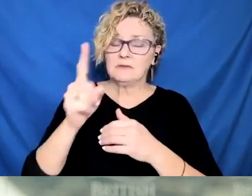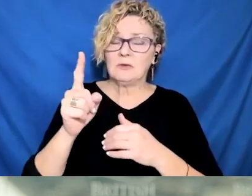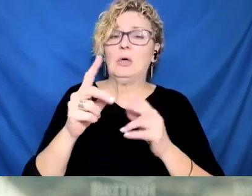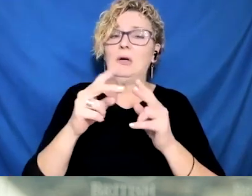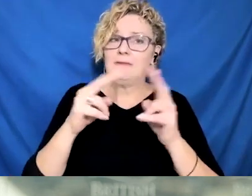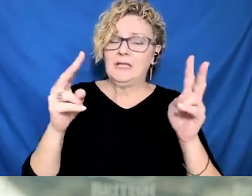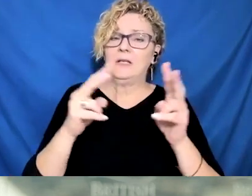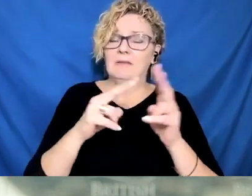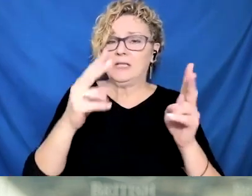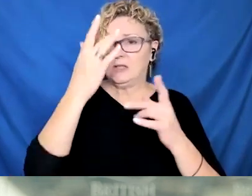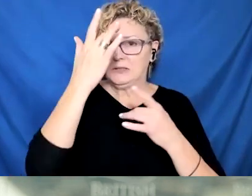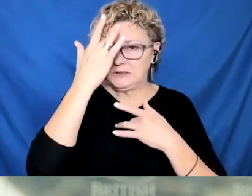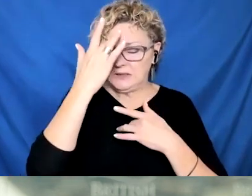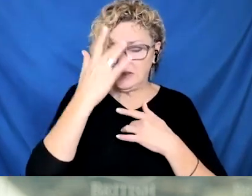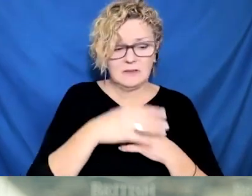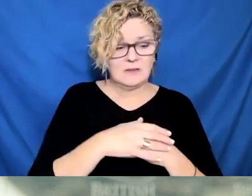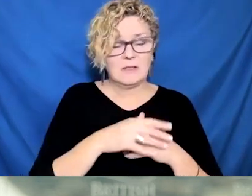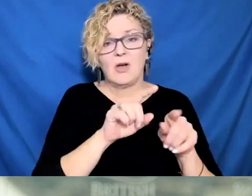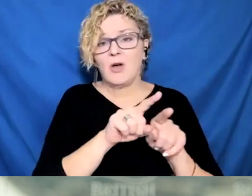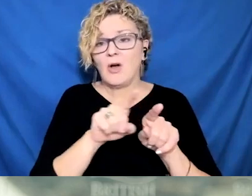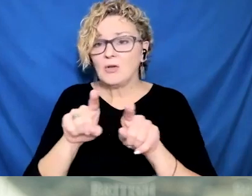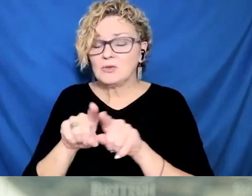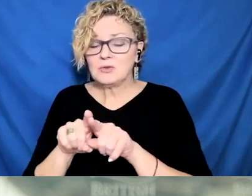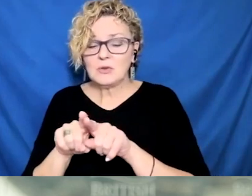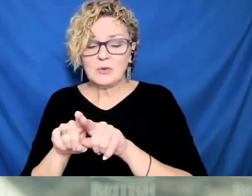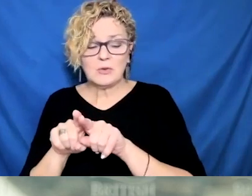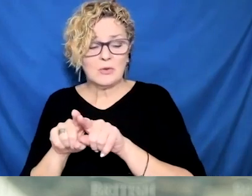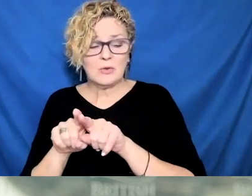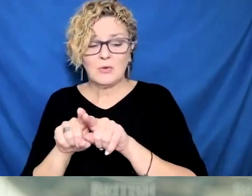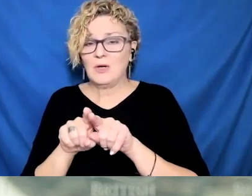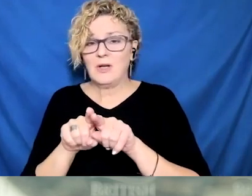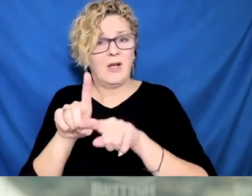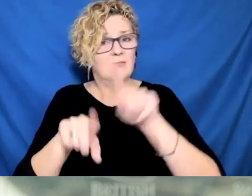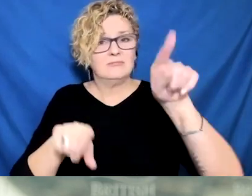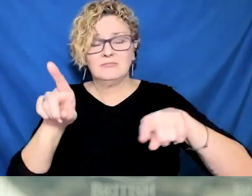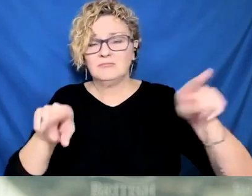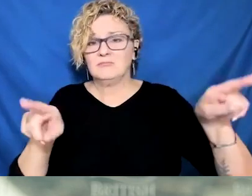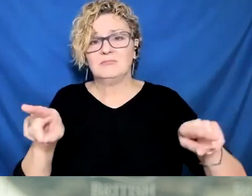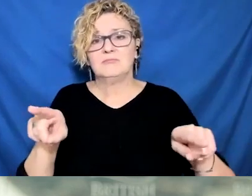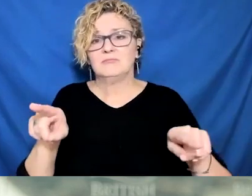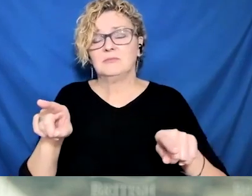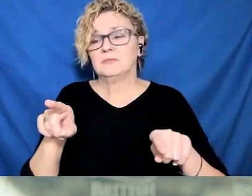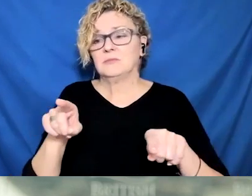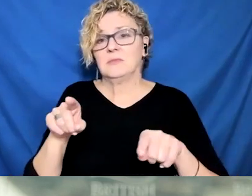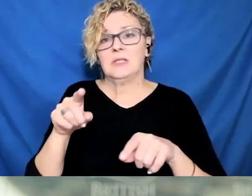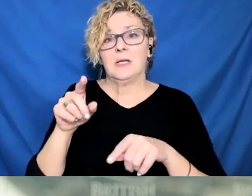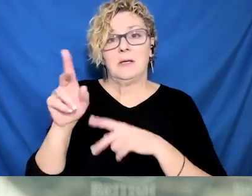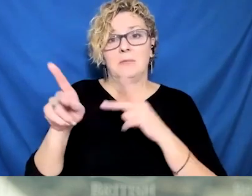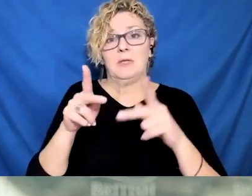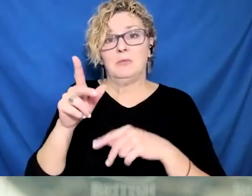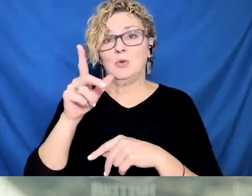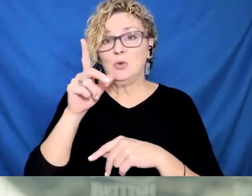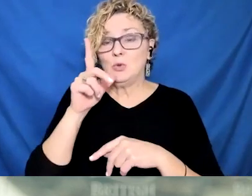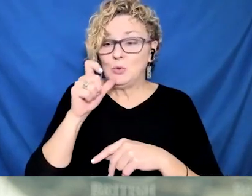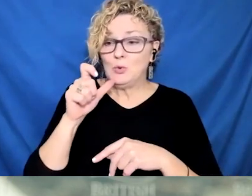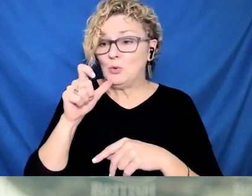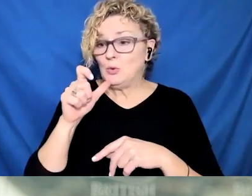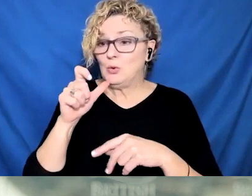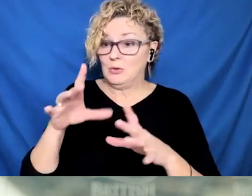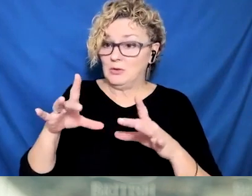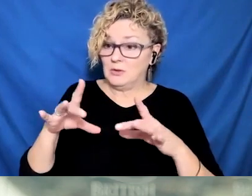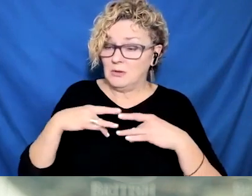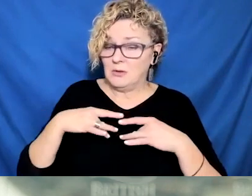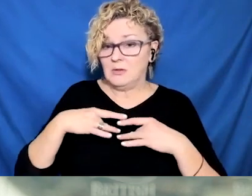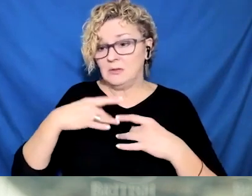which follows on the one from March of 2021. In that